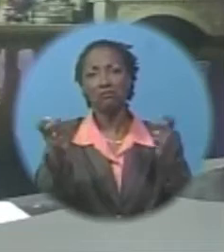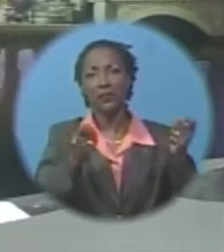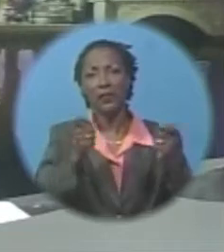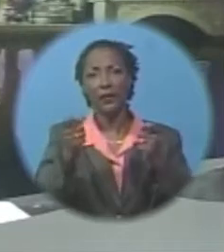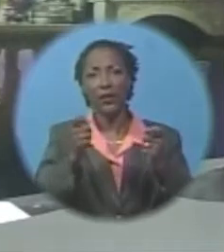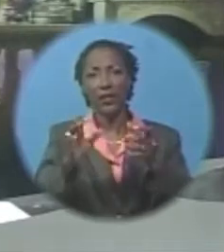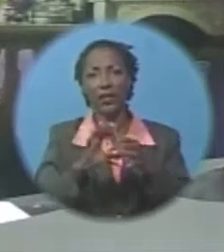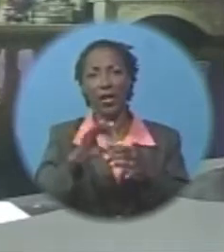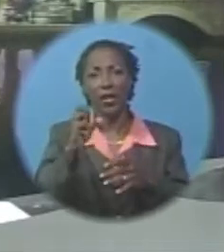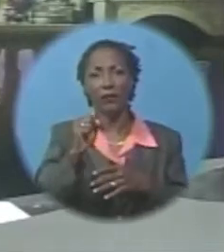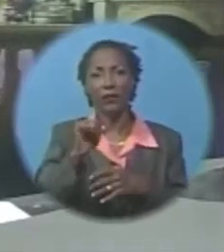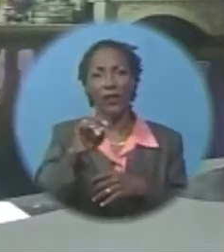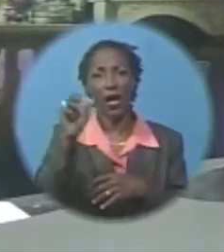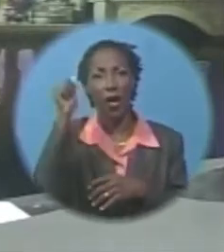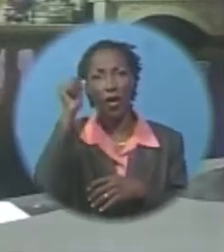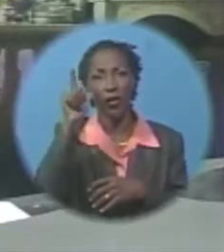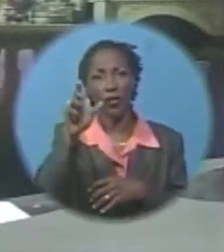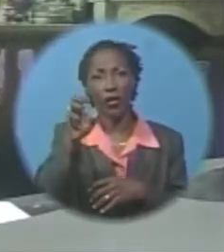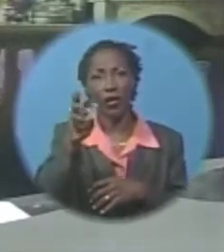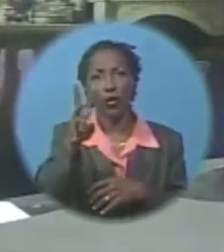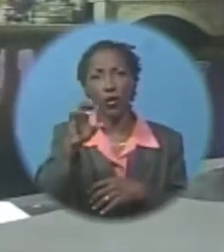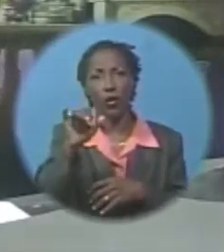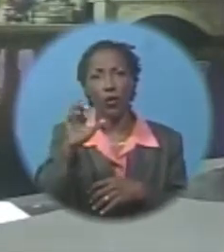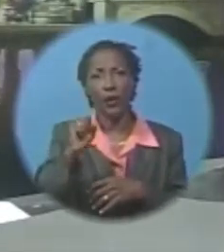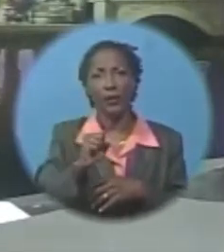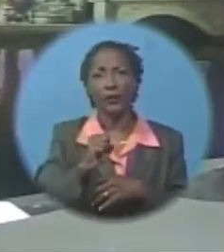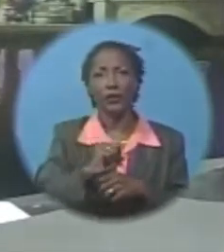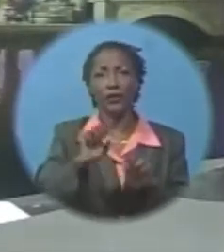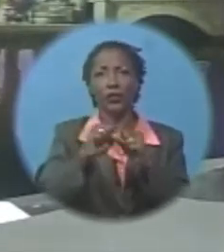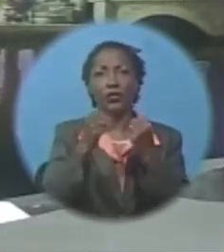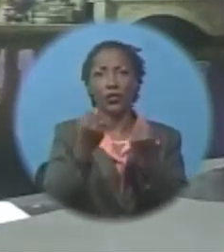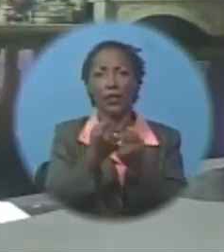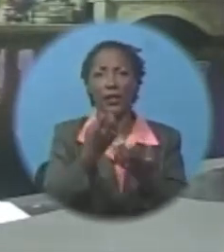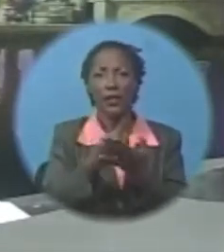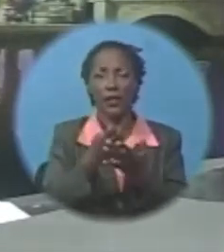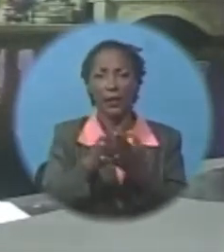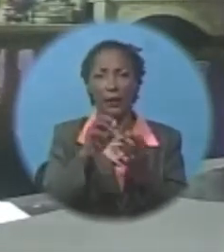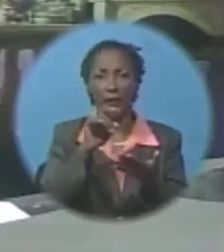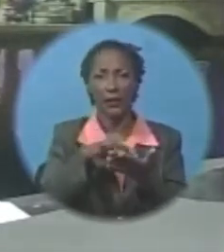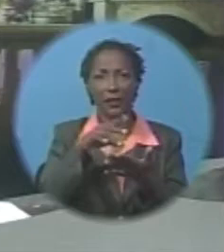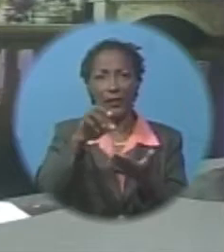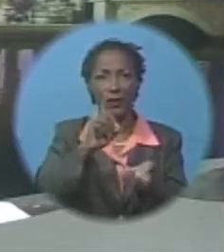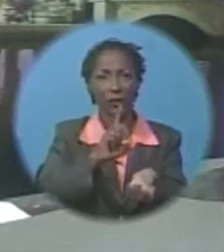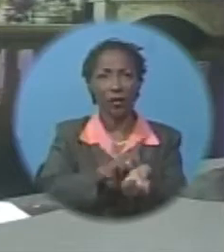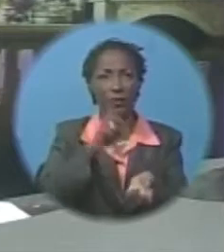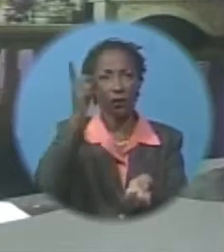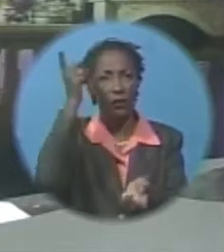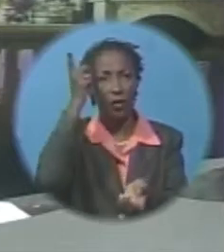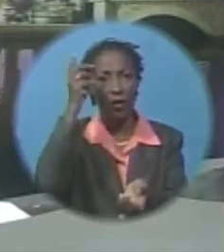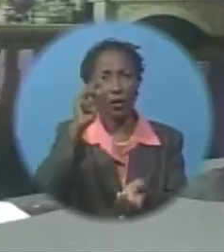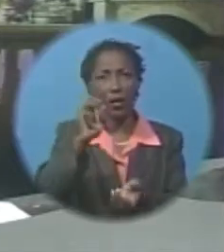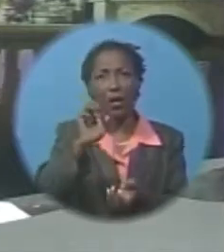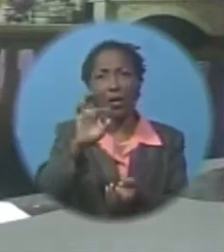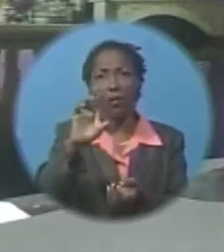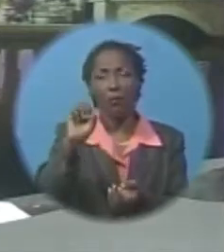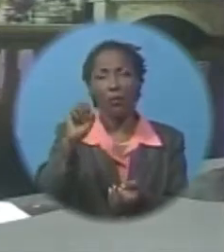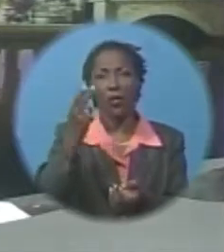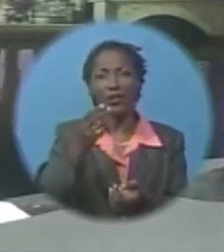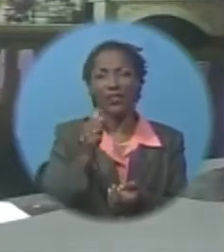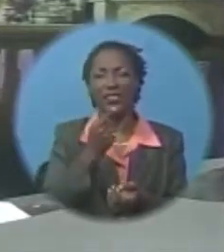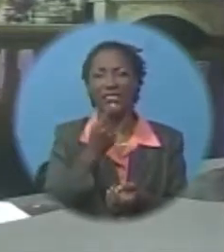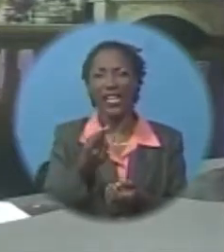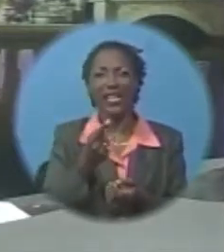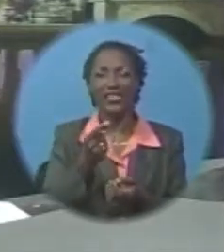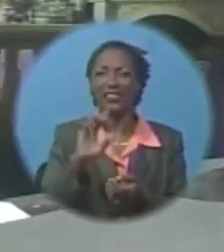Director of the Sir Arthur Lewis Institute of Social and Economic Studies, Dr. Don Marshall, described the measures introduced as reasonable.